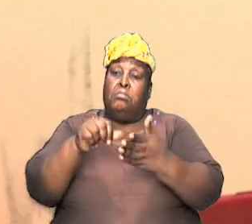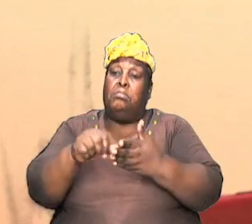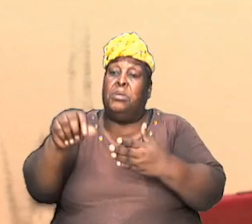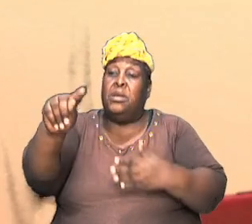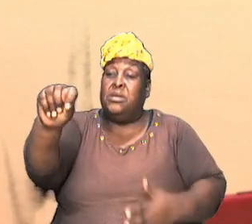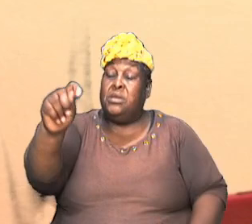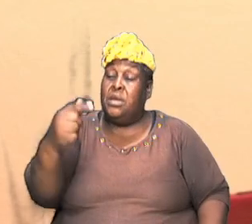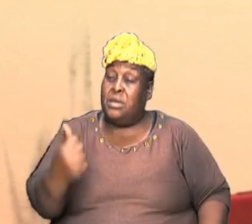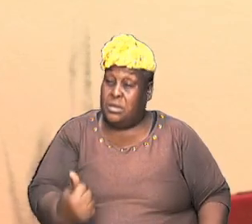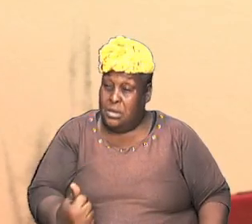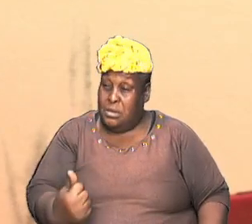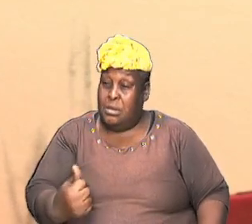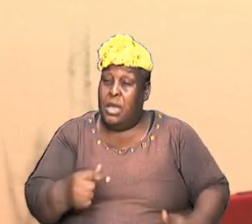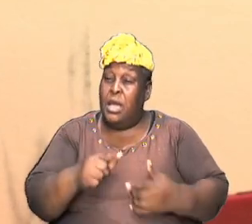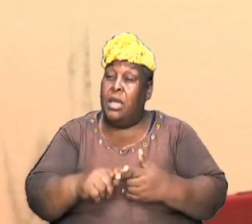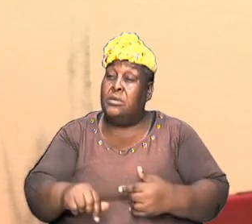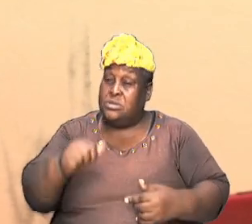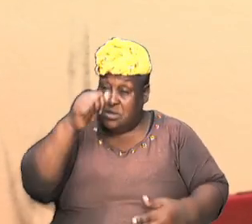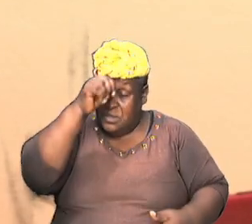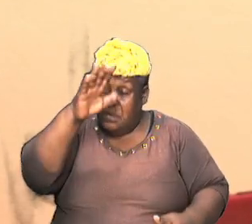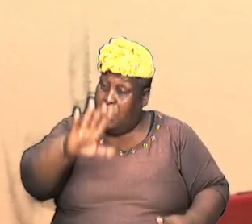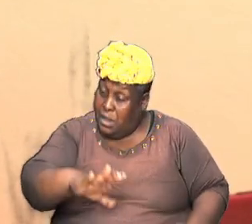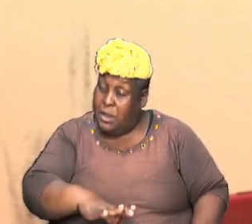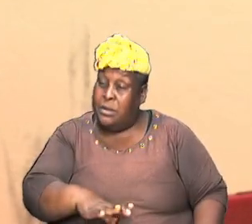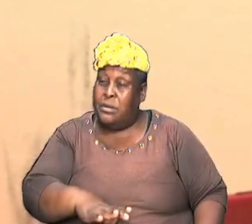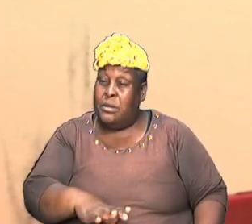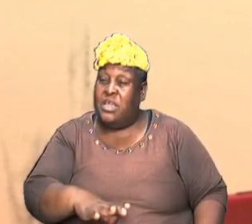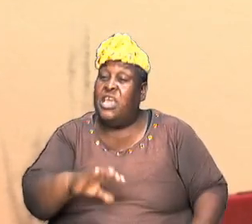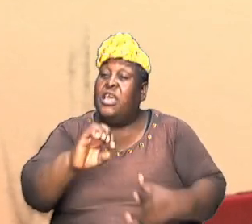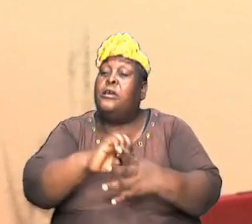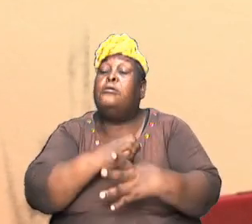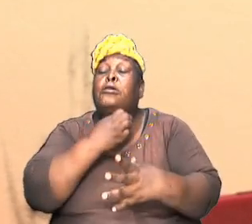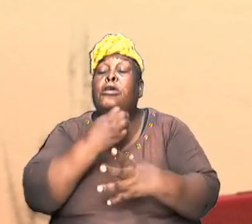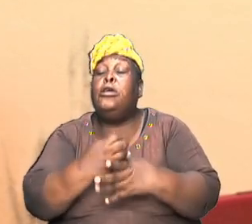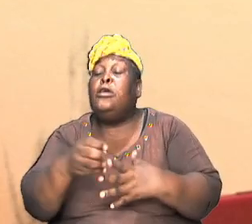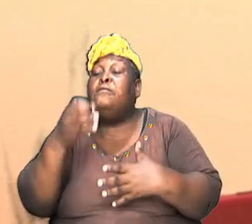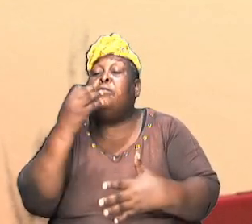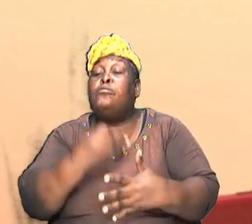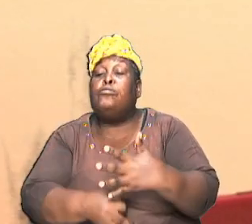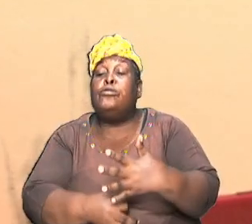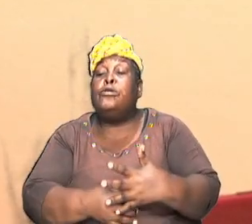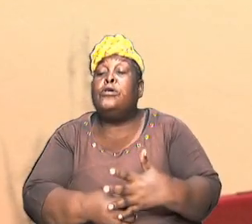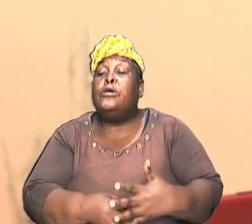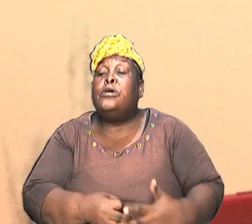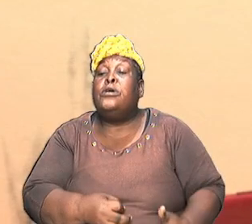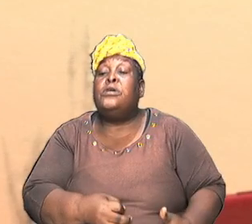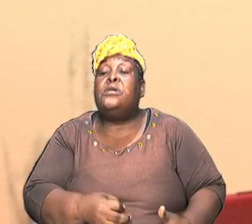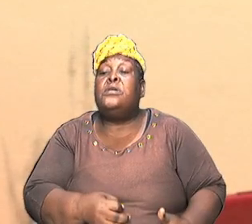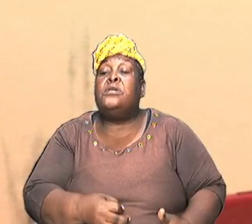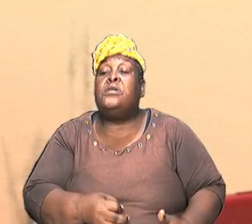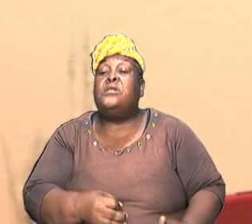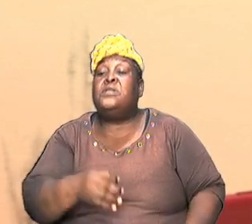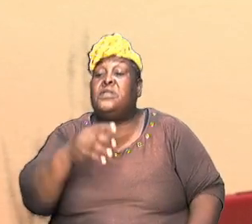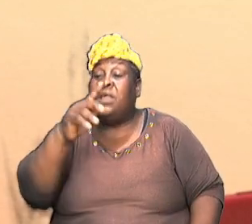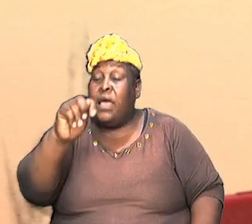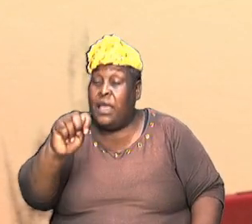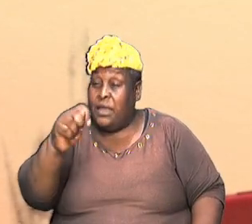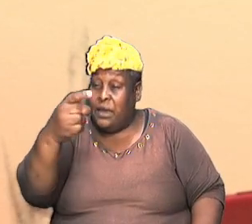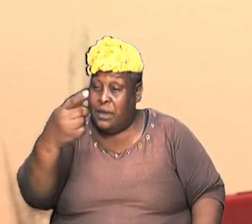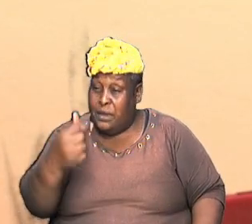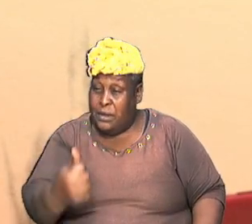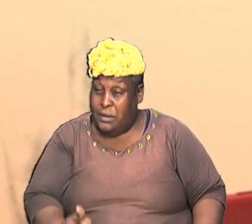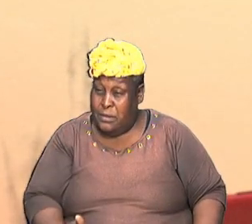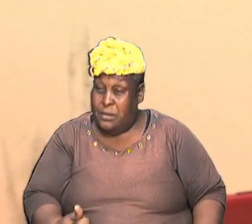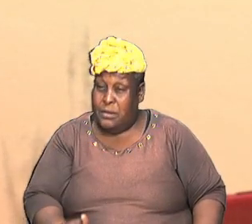what this is even before the concept of tithing was made